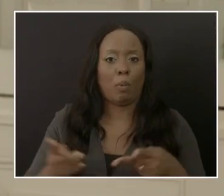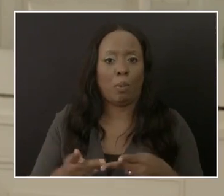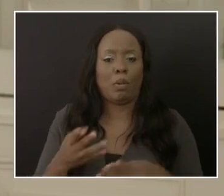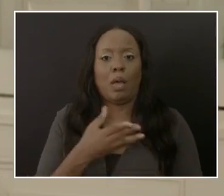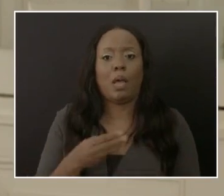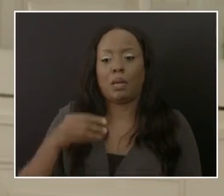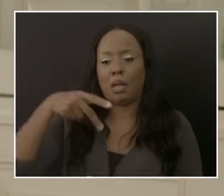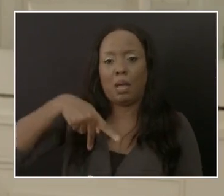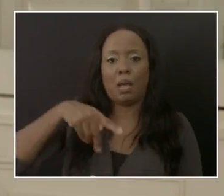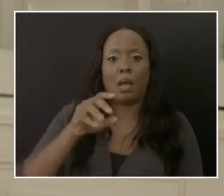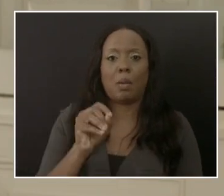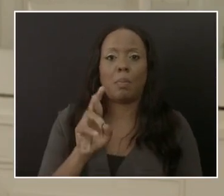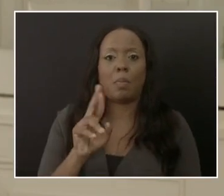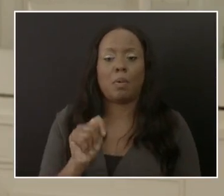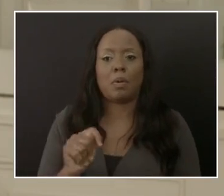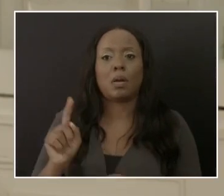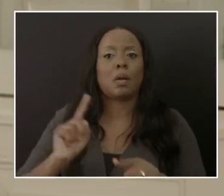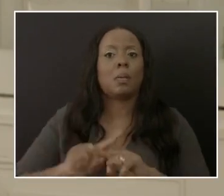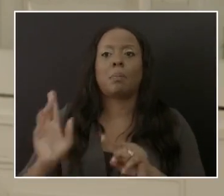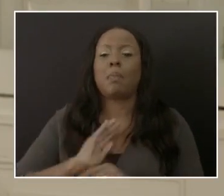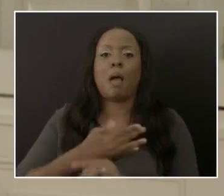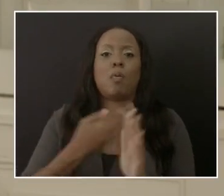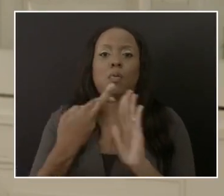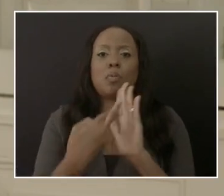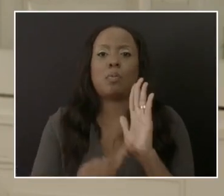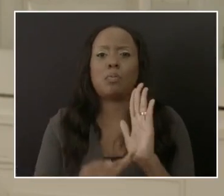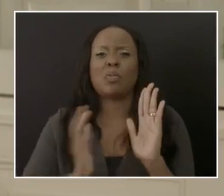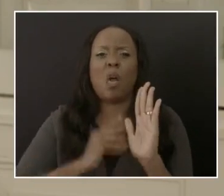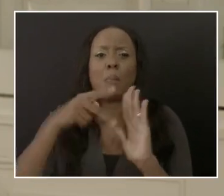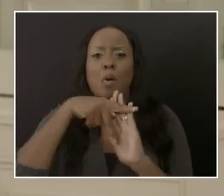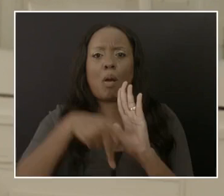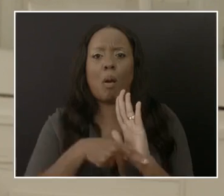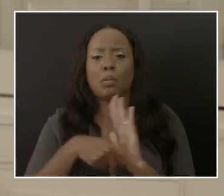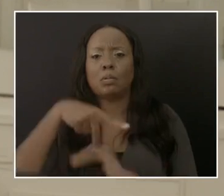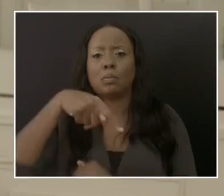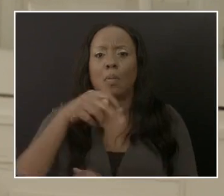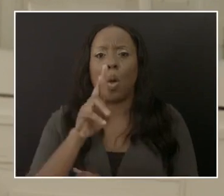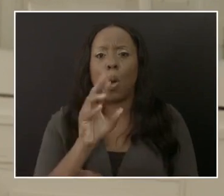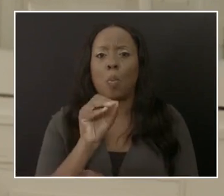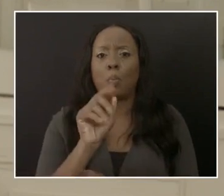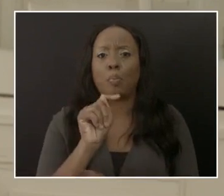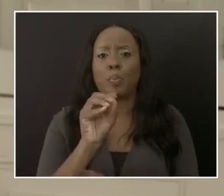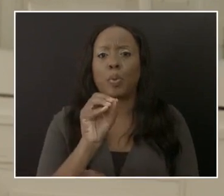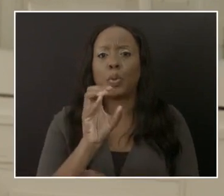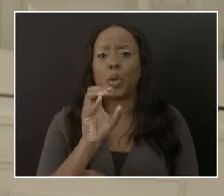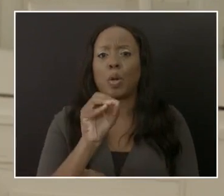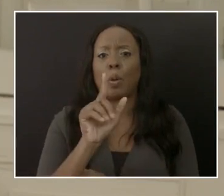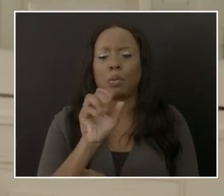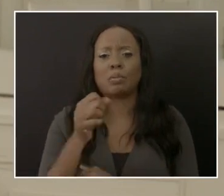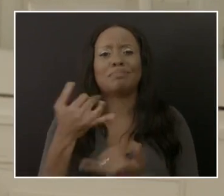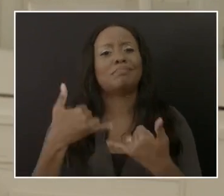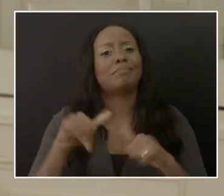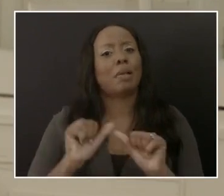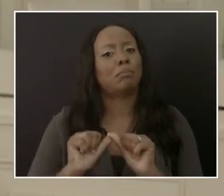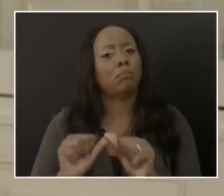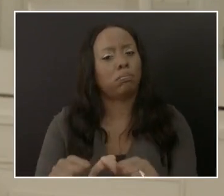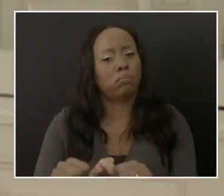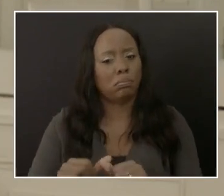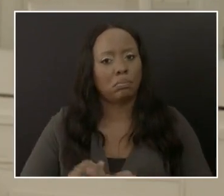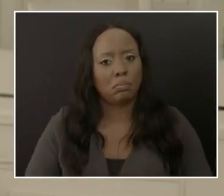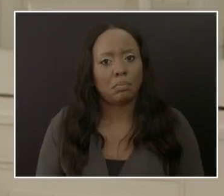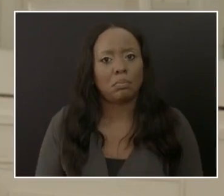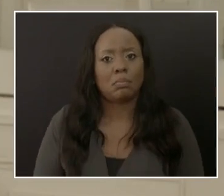however, our protocols have not changed to date. I am very aware that some countries within the region